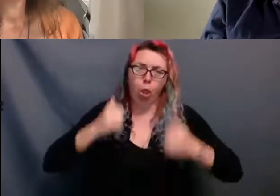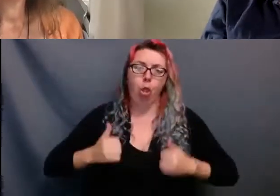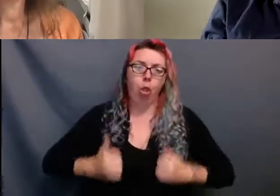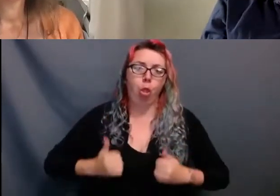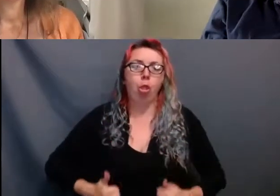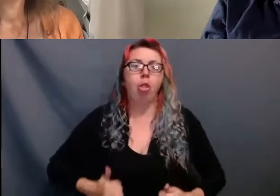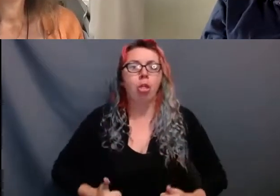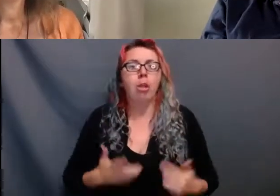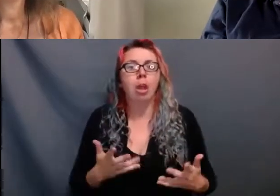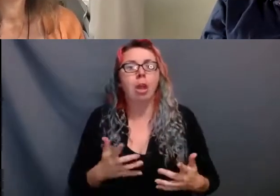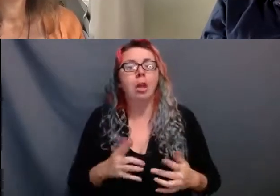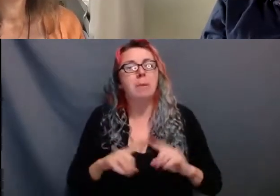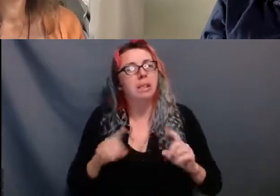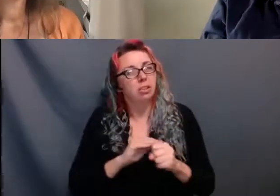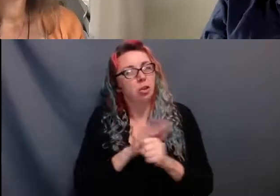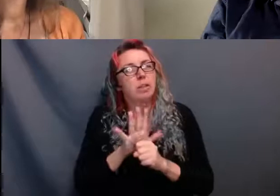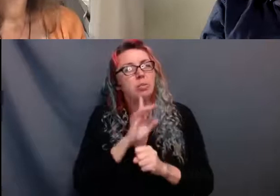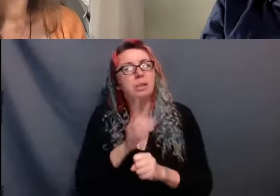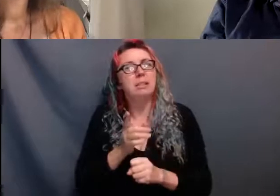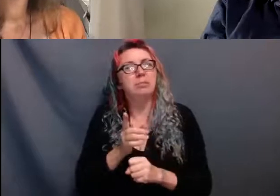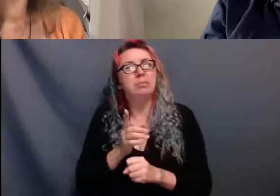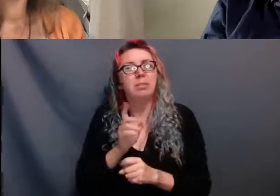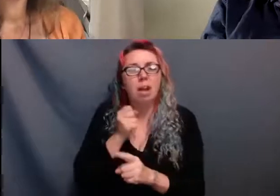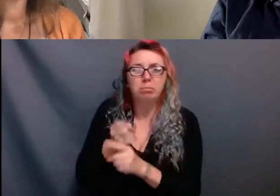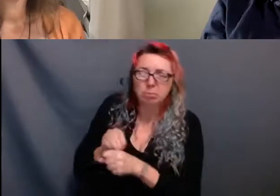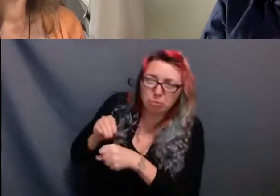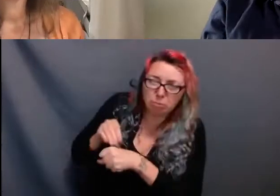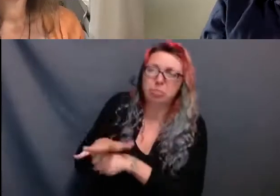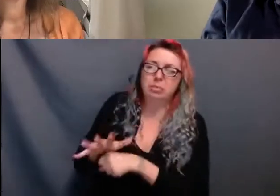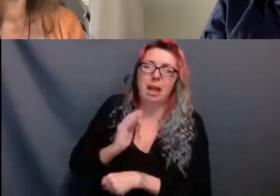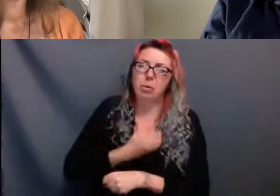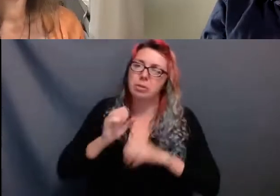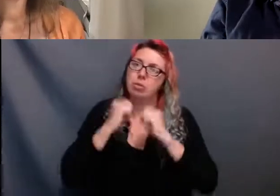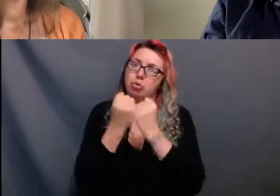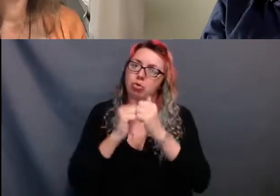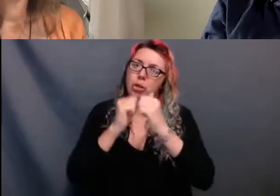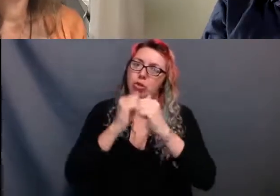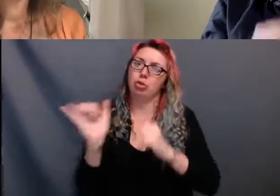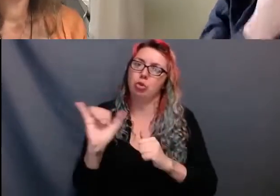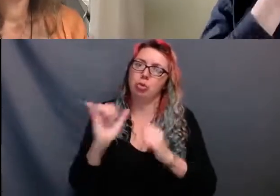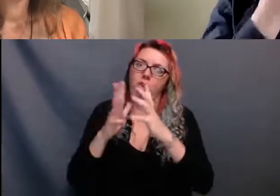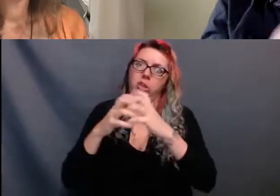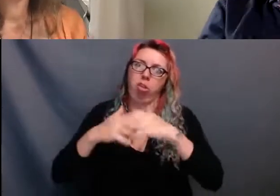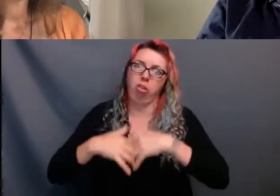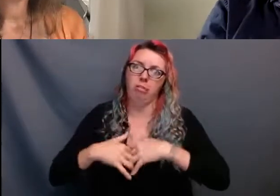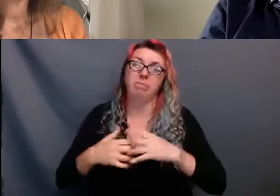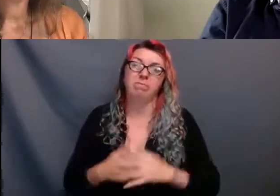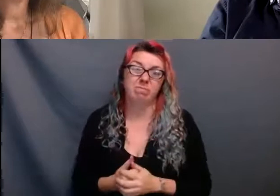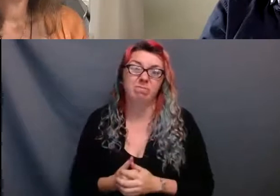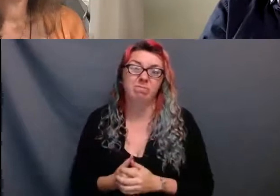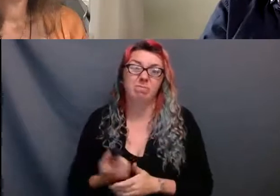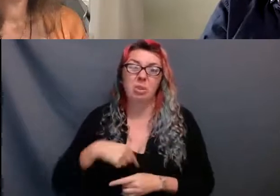to so much of norm of our social structures pushing us into isolation and forcing us to